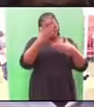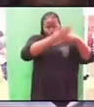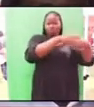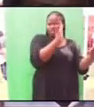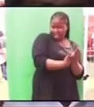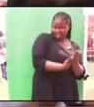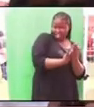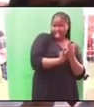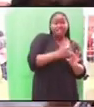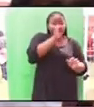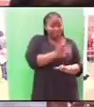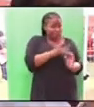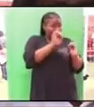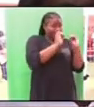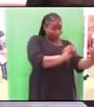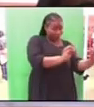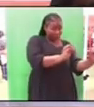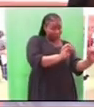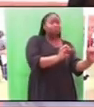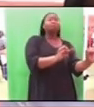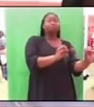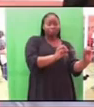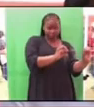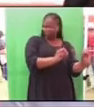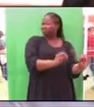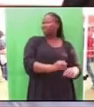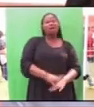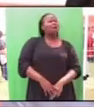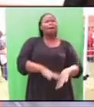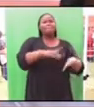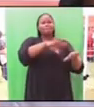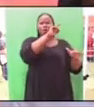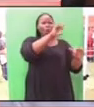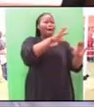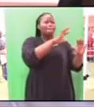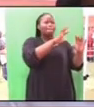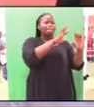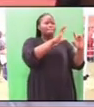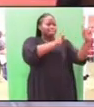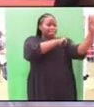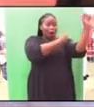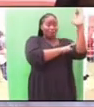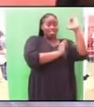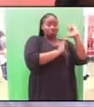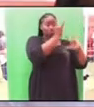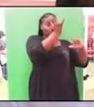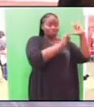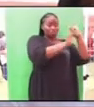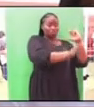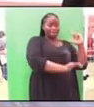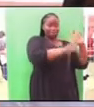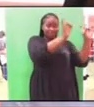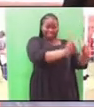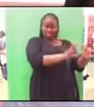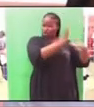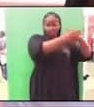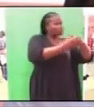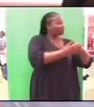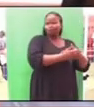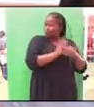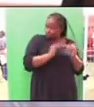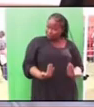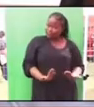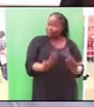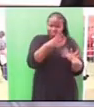In the absence of surge, no power station is going to be closed. We will service it. We will maintain